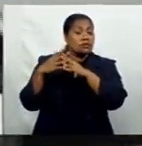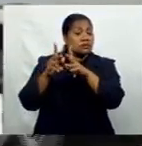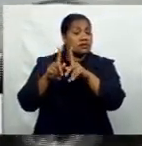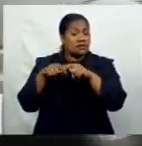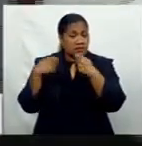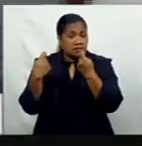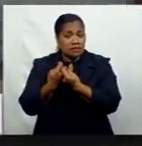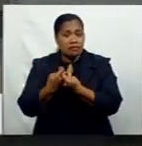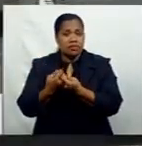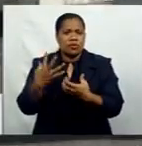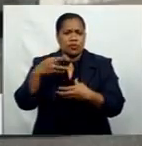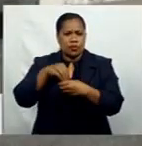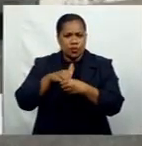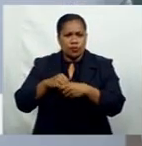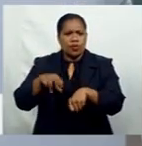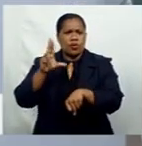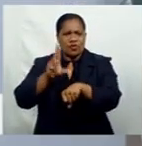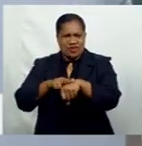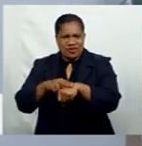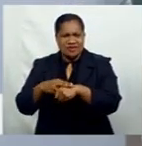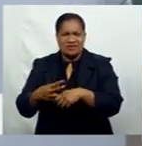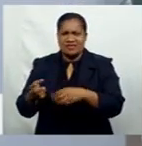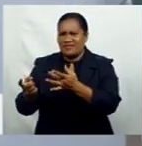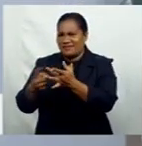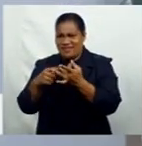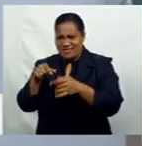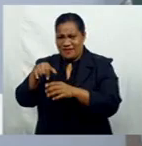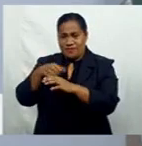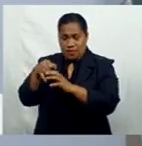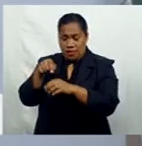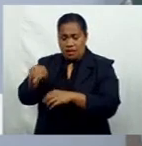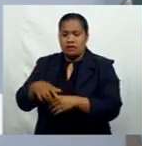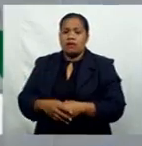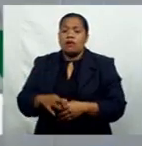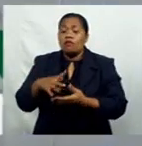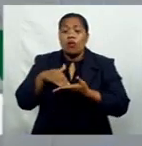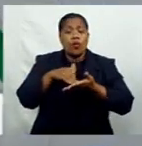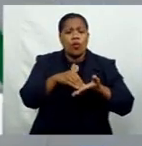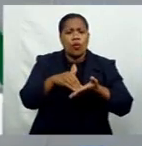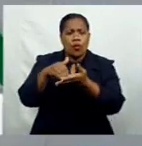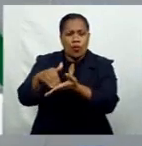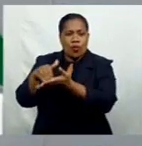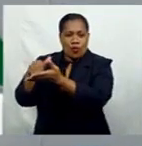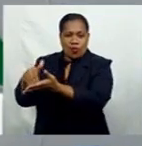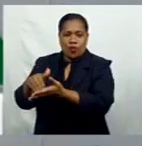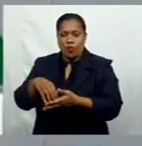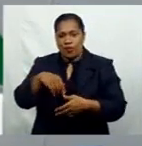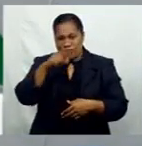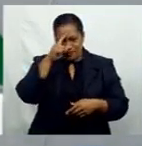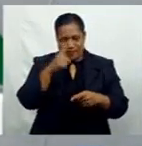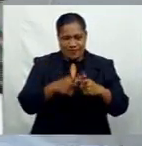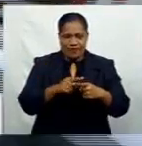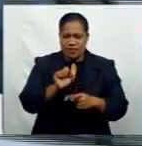and paramedics, assisting in the retrieval of the severe patients from their homes. Because they come with